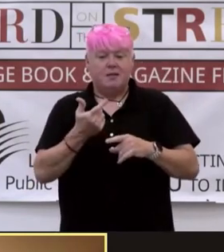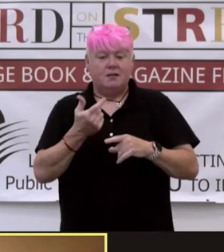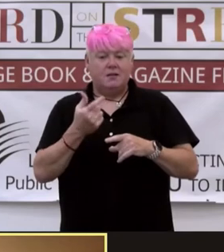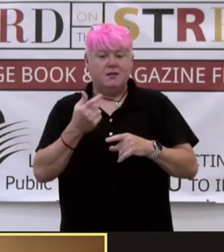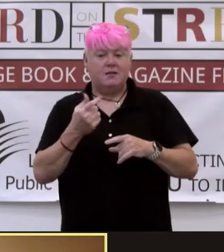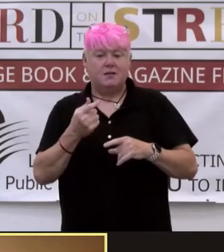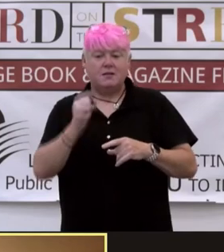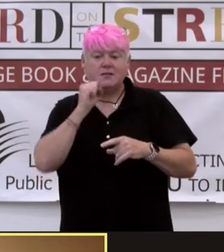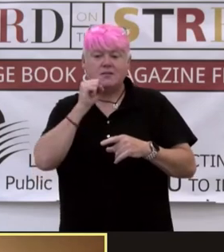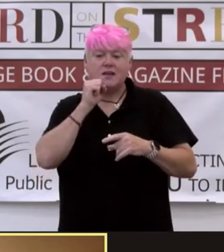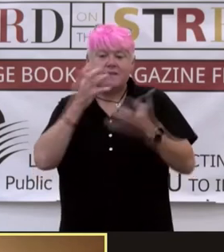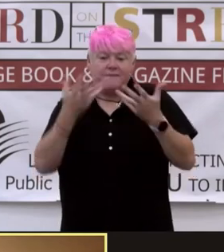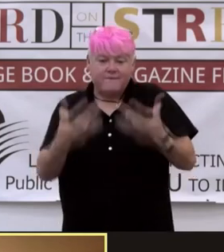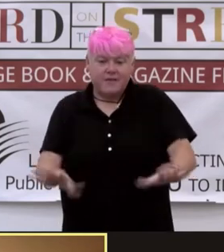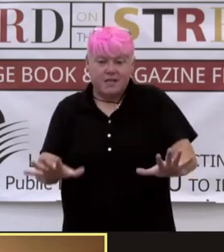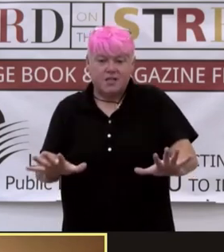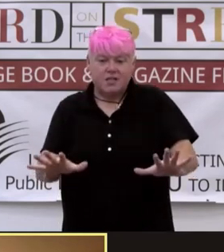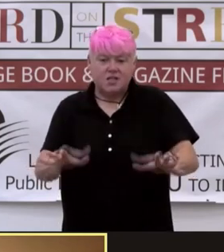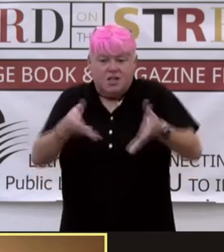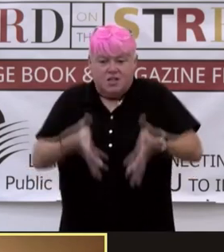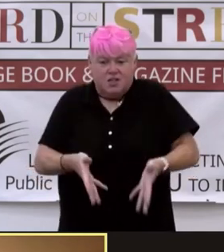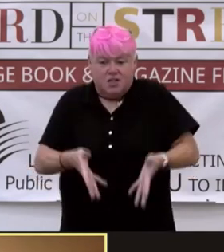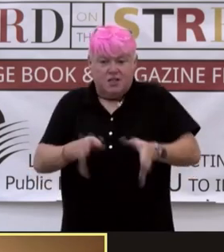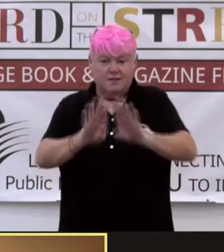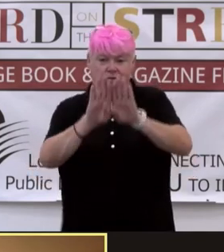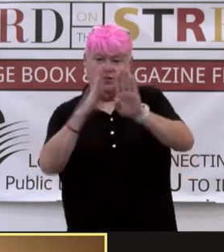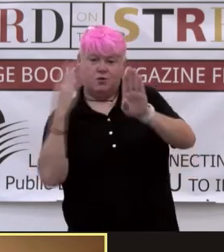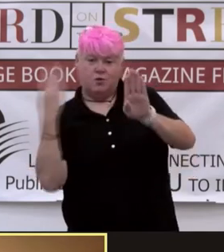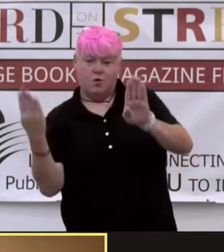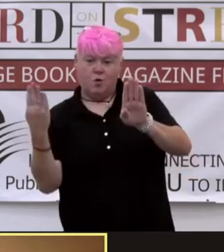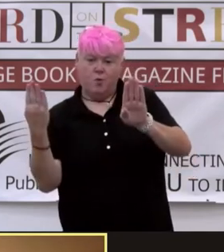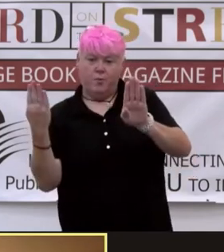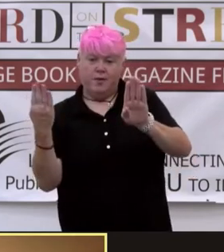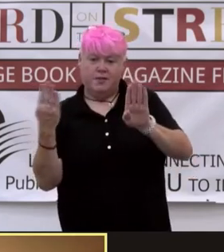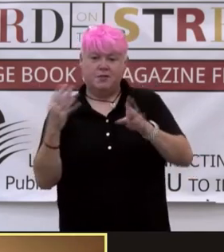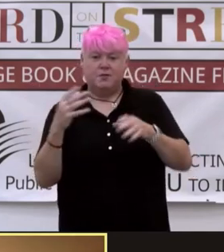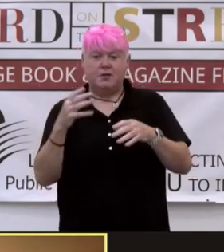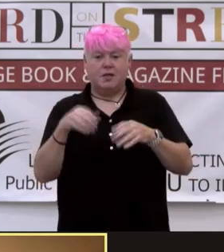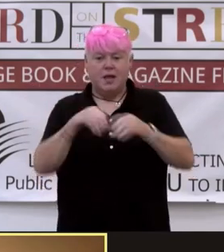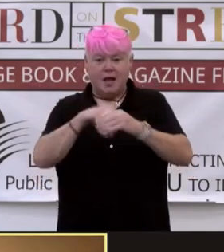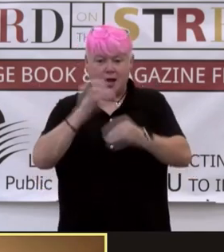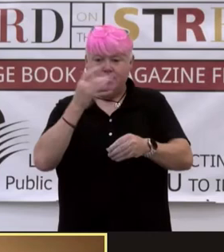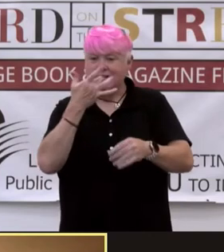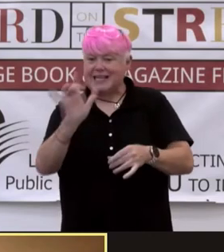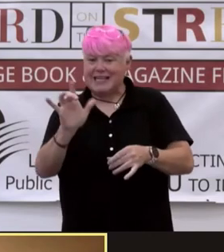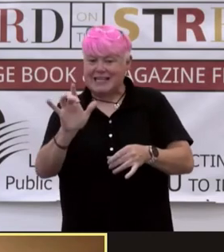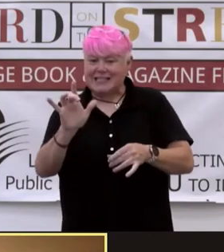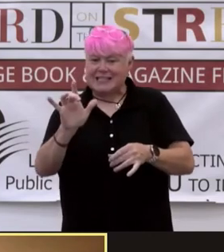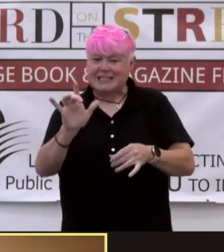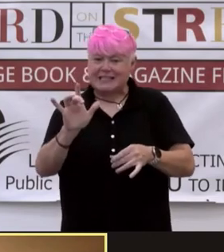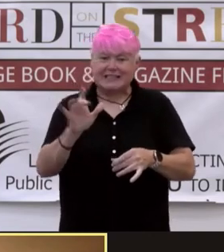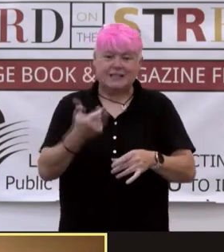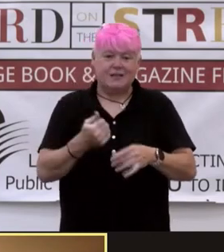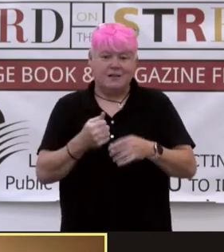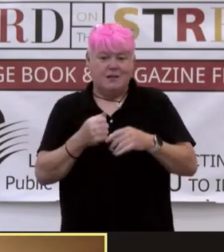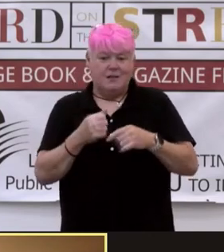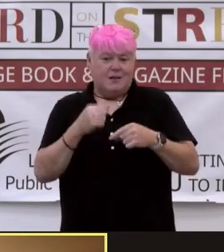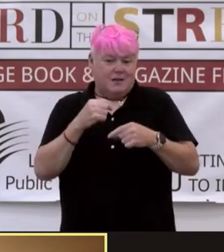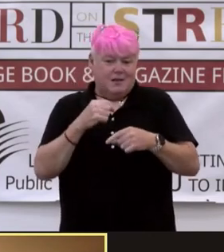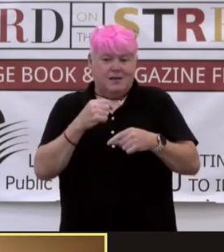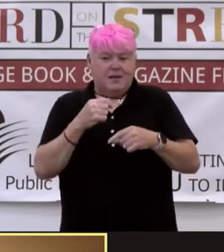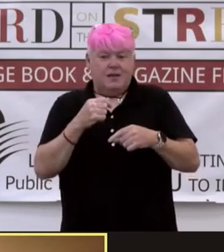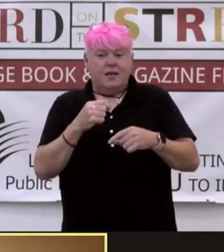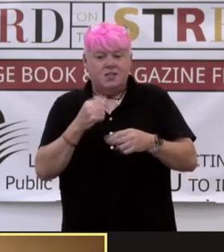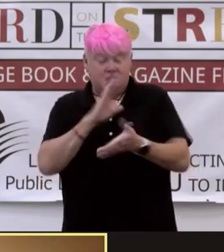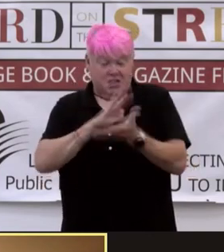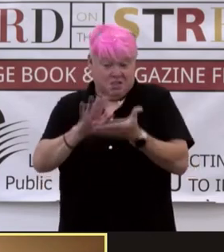up. She leaves the door to her rooms open to let some of the heat out. A pleasant ache, the sign of walk well done, has her